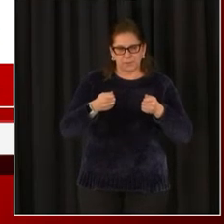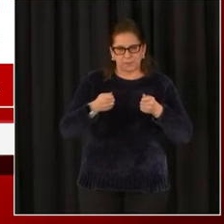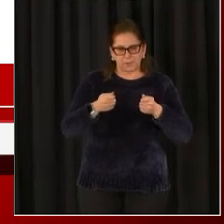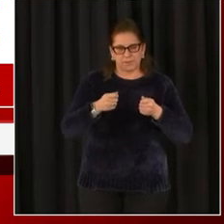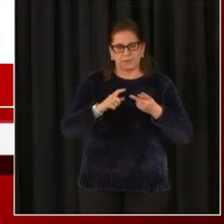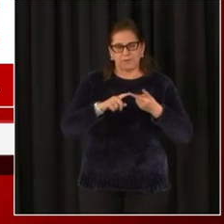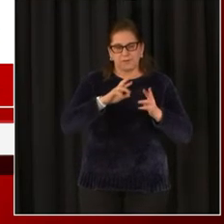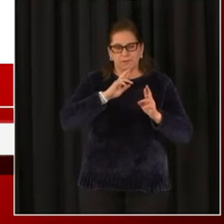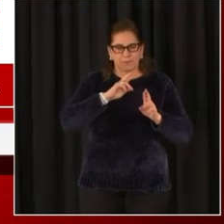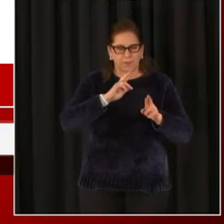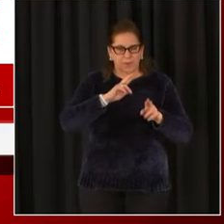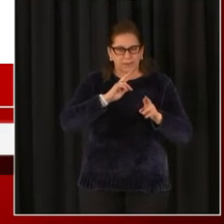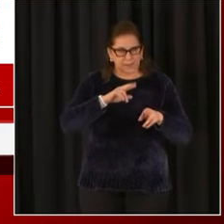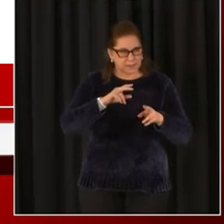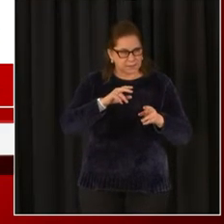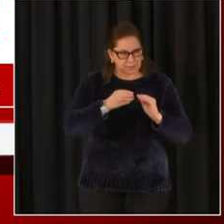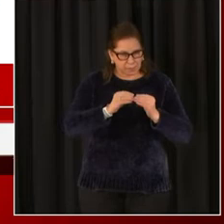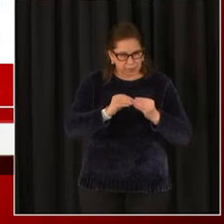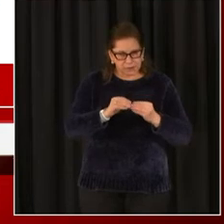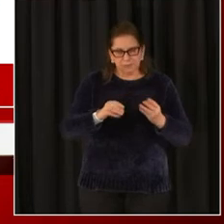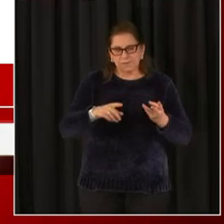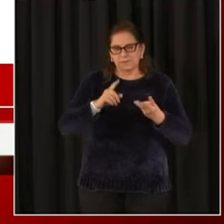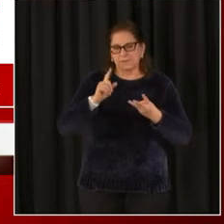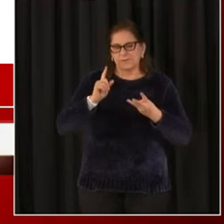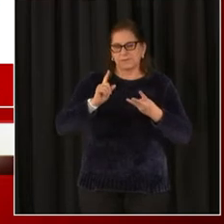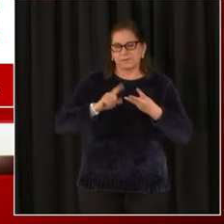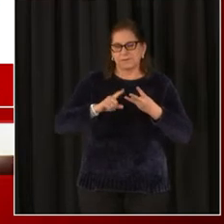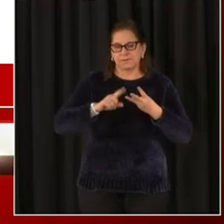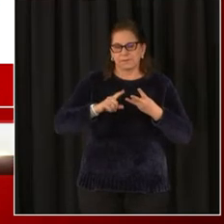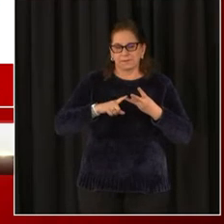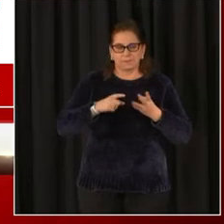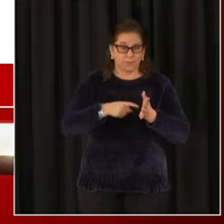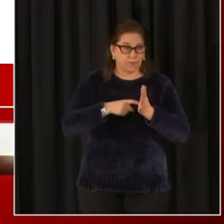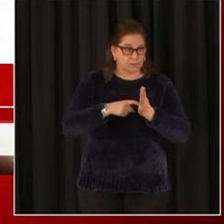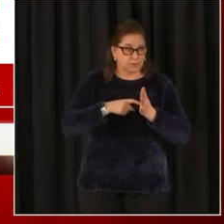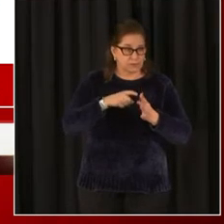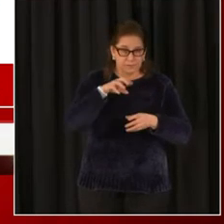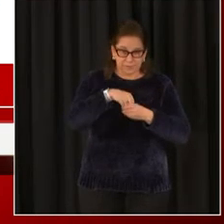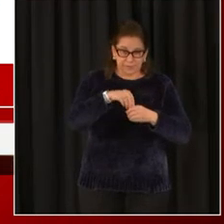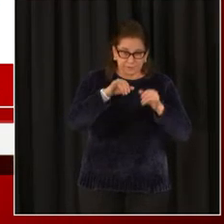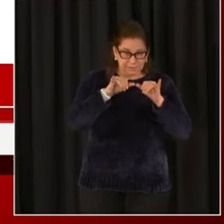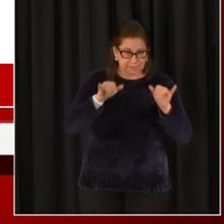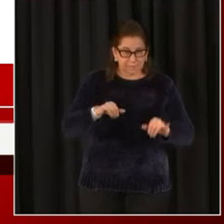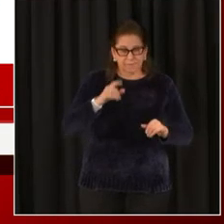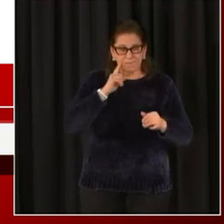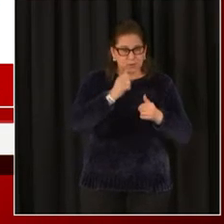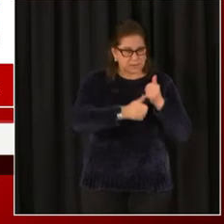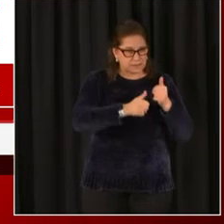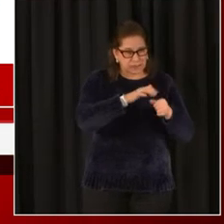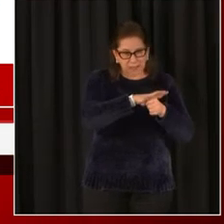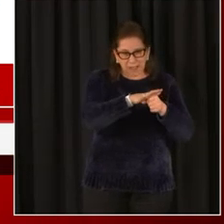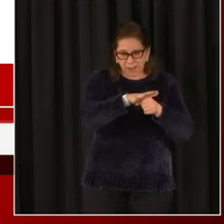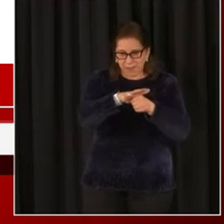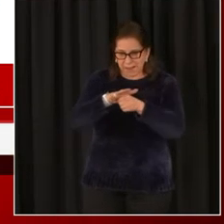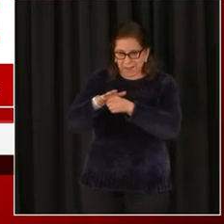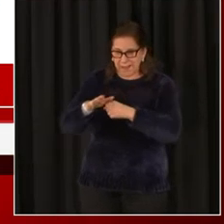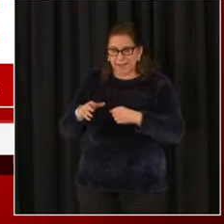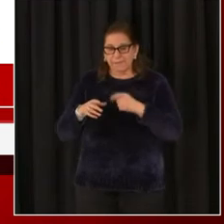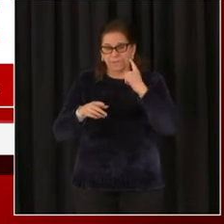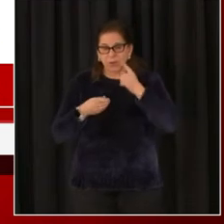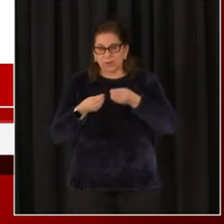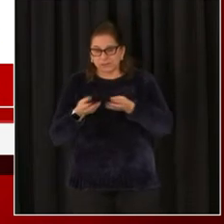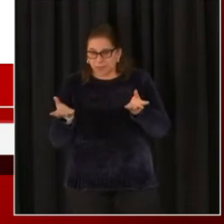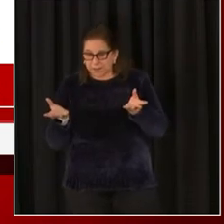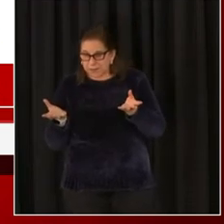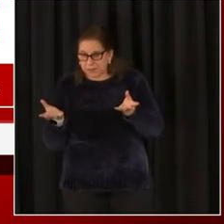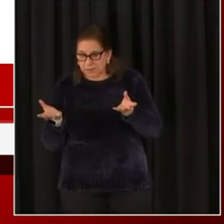back to us in a required mandated system that every jurisdiction who administers are responsible for administering and